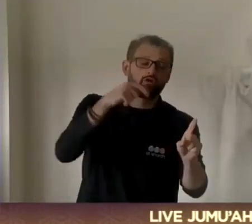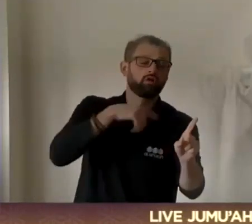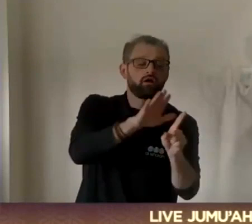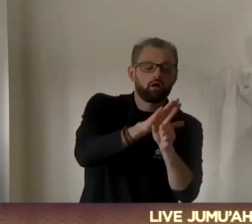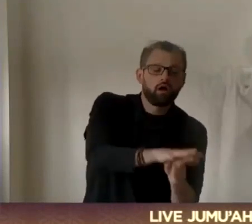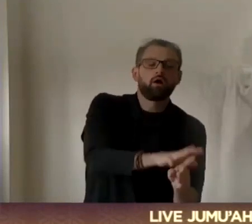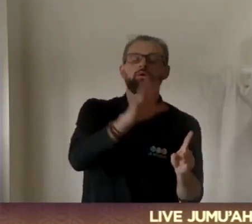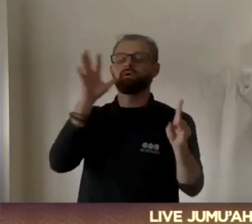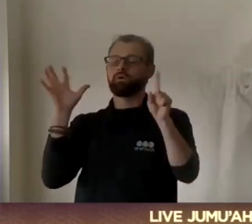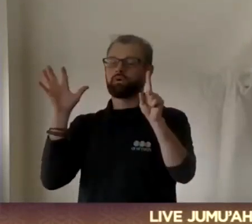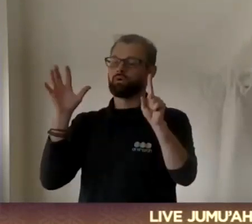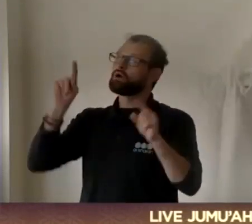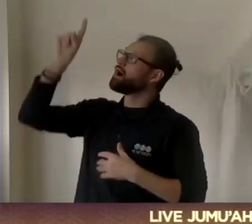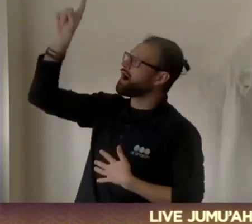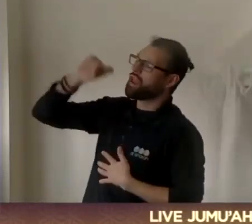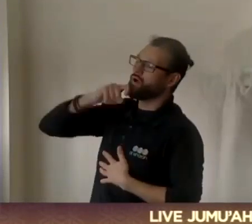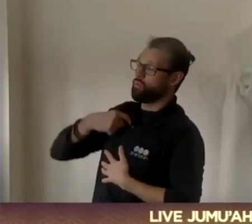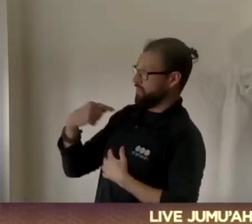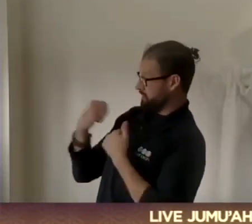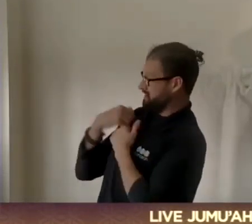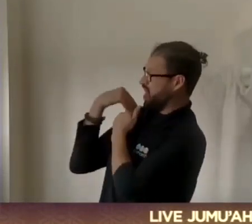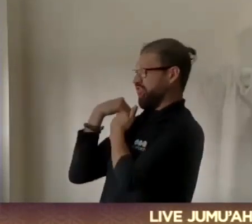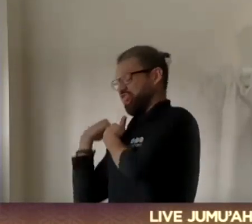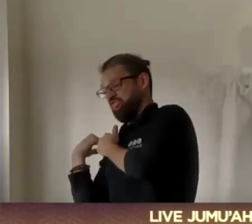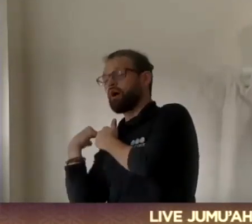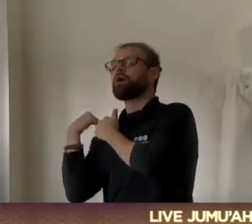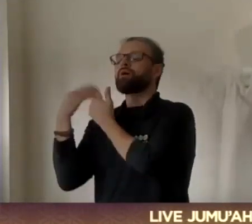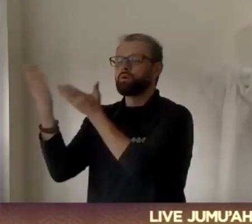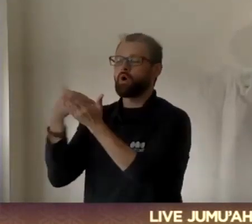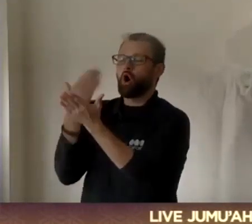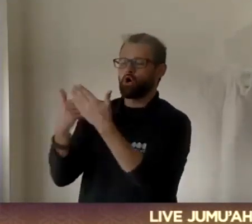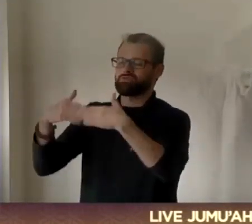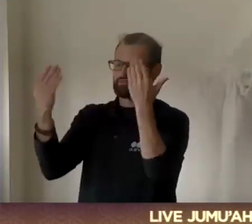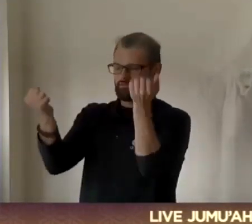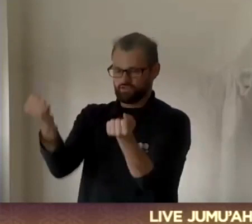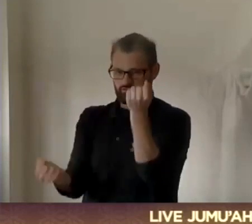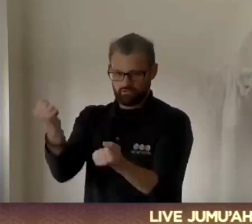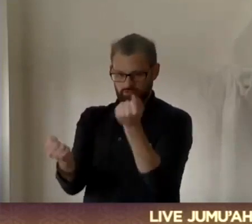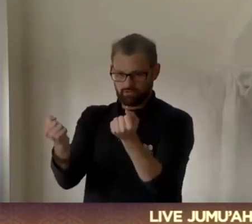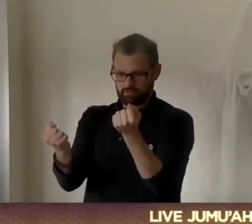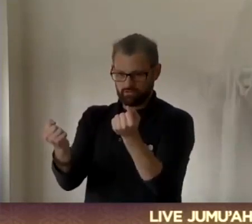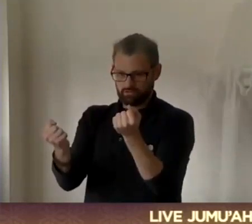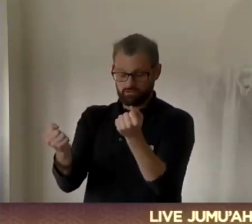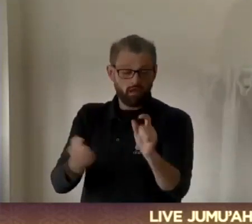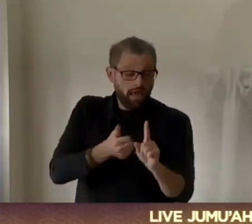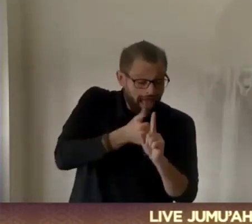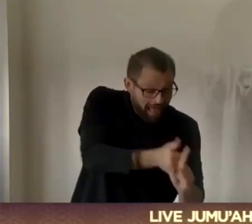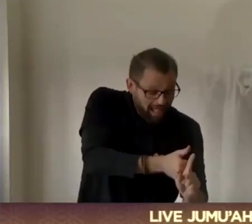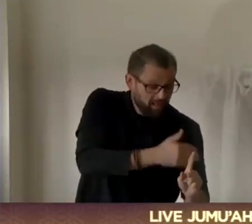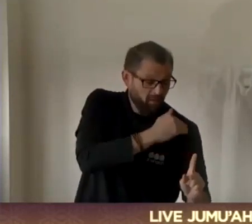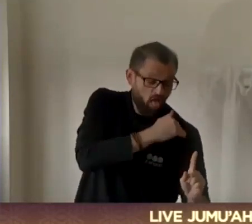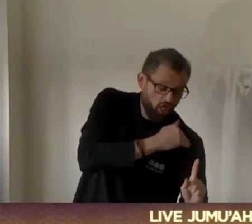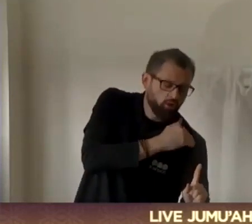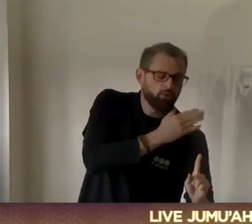alleviate their struggles on the day of judgment. Another says, Allah will alleviate their struggles in this world and the next. So